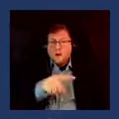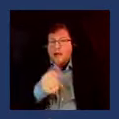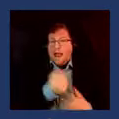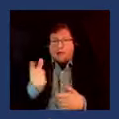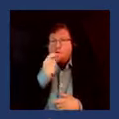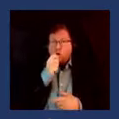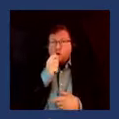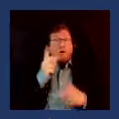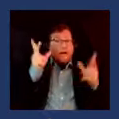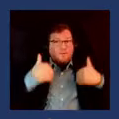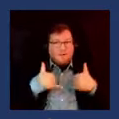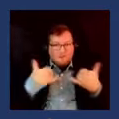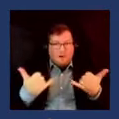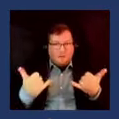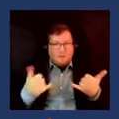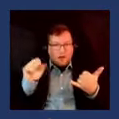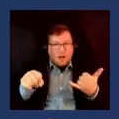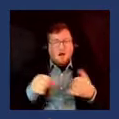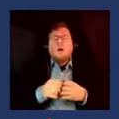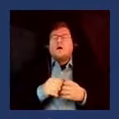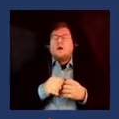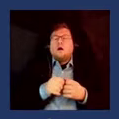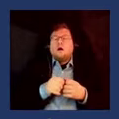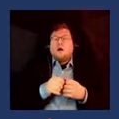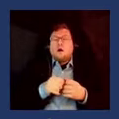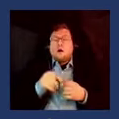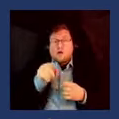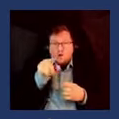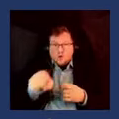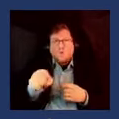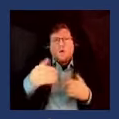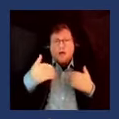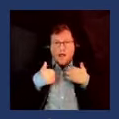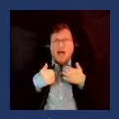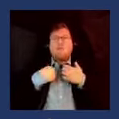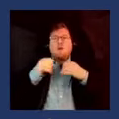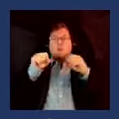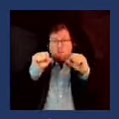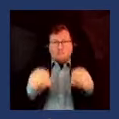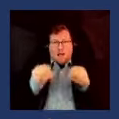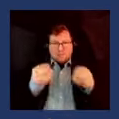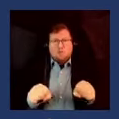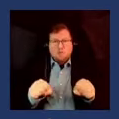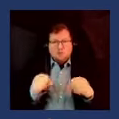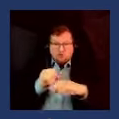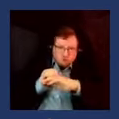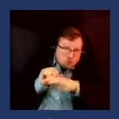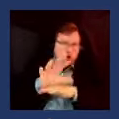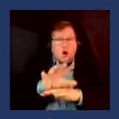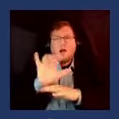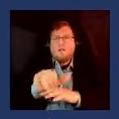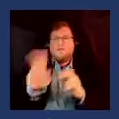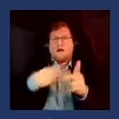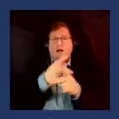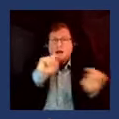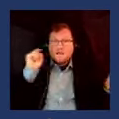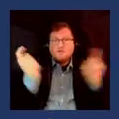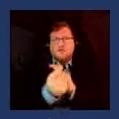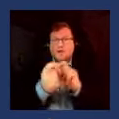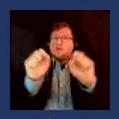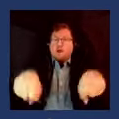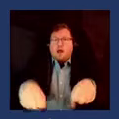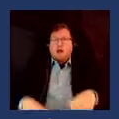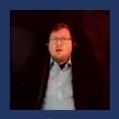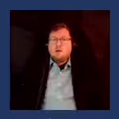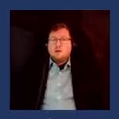my voice right now you have the possibility of sparking that kind of change uh and it's